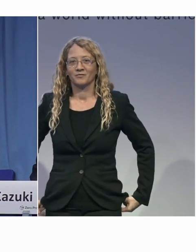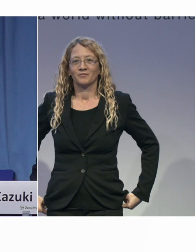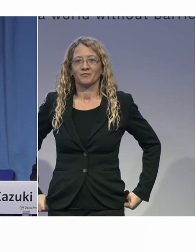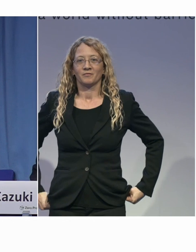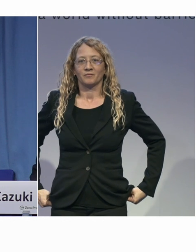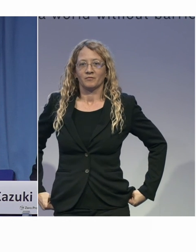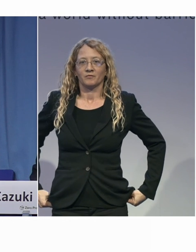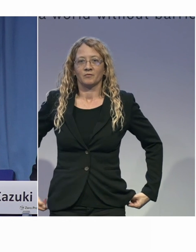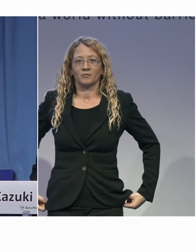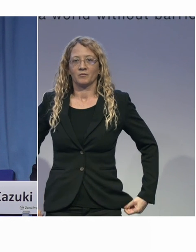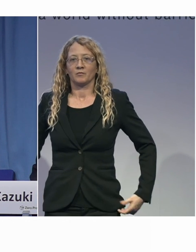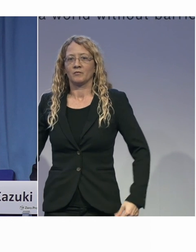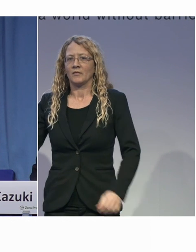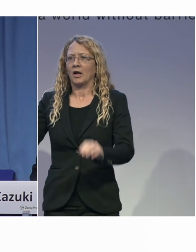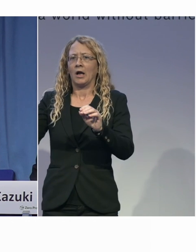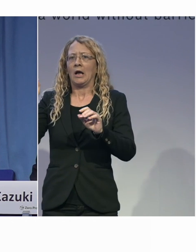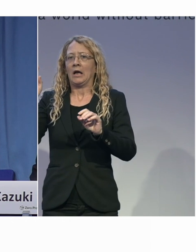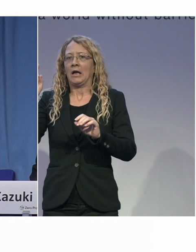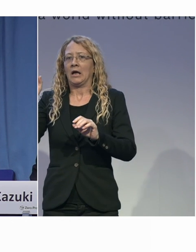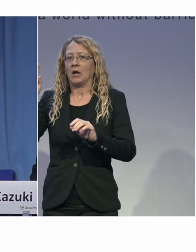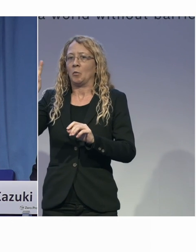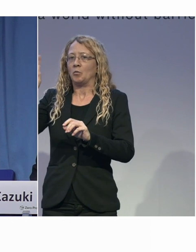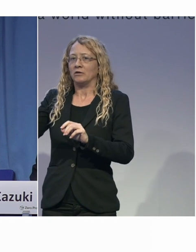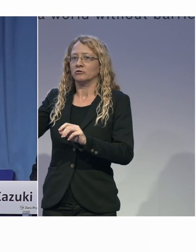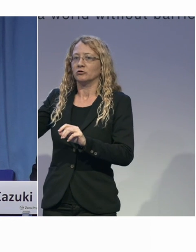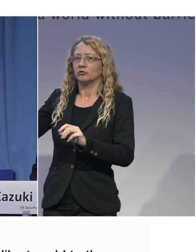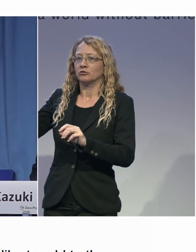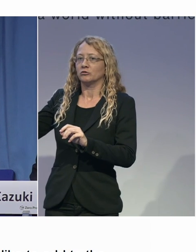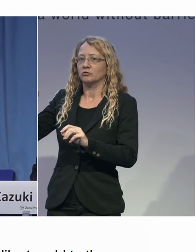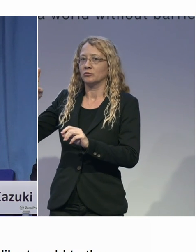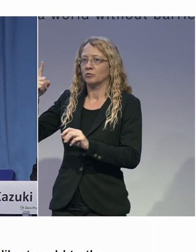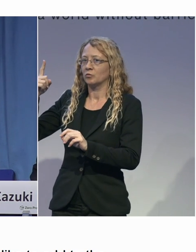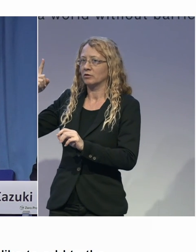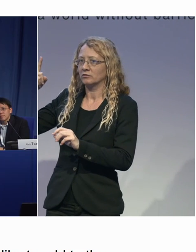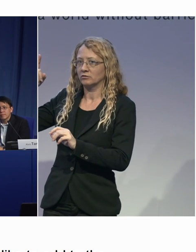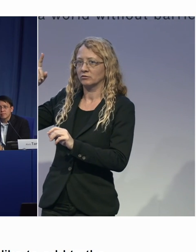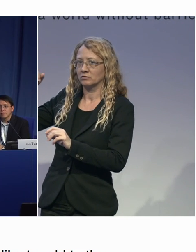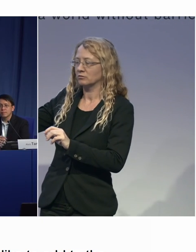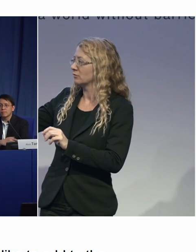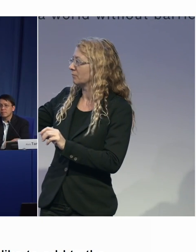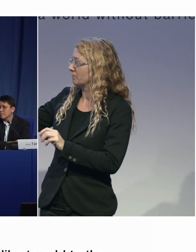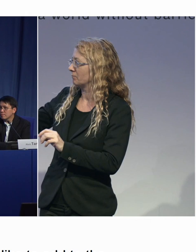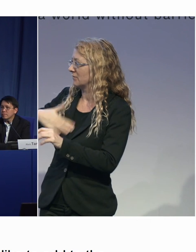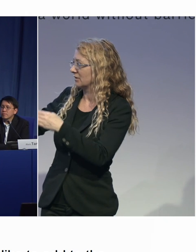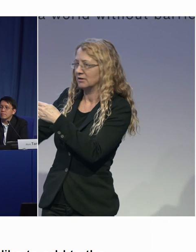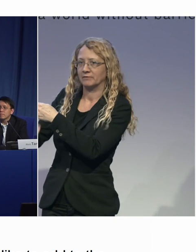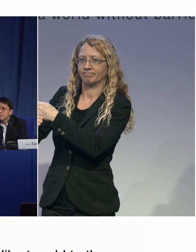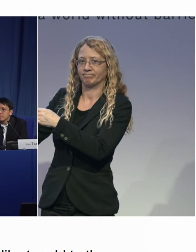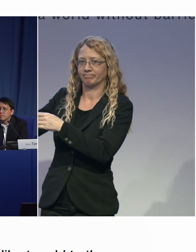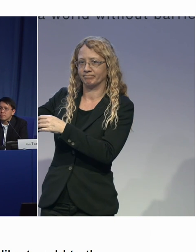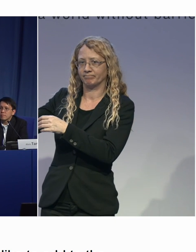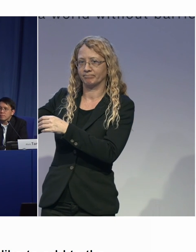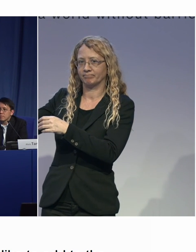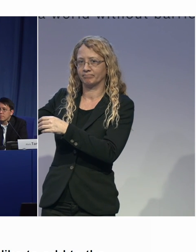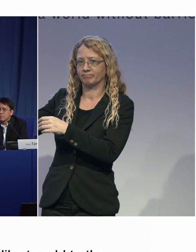add to Mr. Shigeta's comment about challenges and how to overcome. One of the